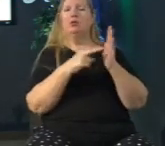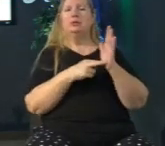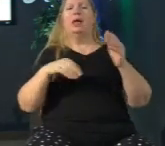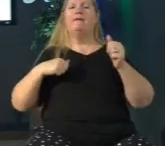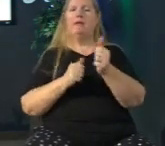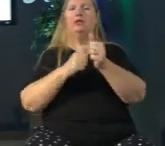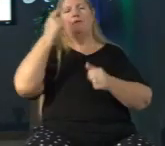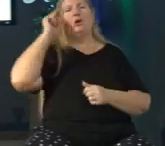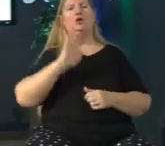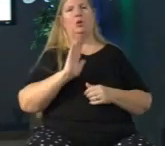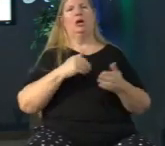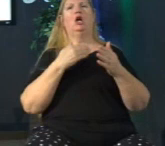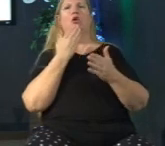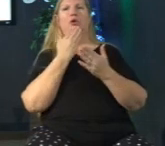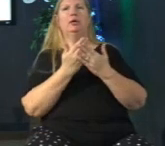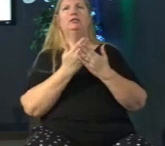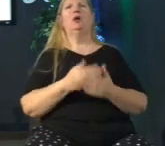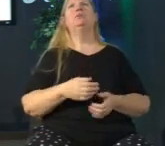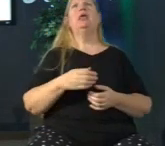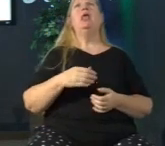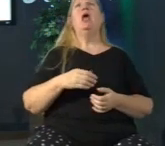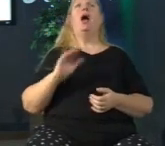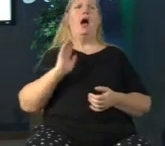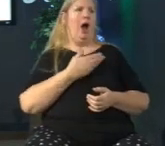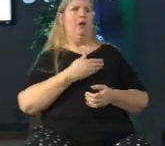so why would we think that our father in heaven is any different